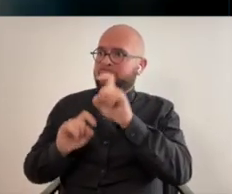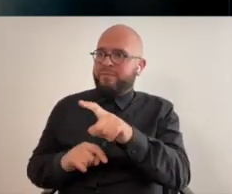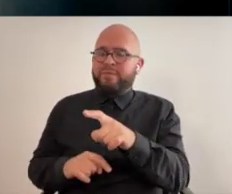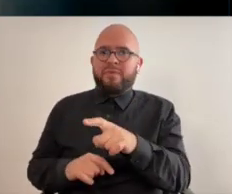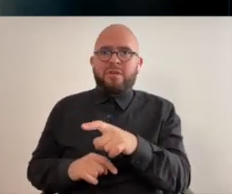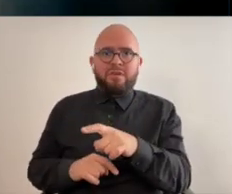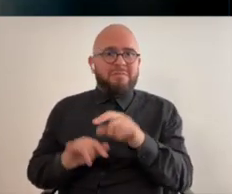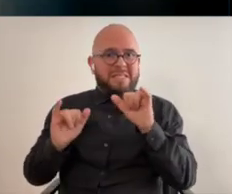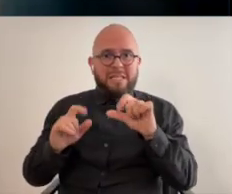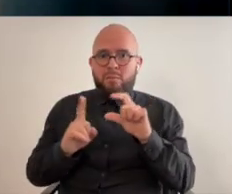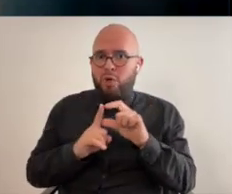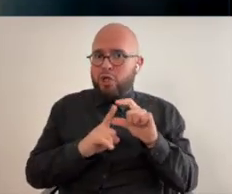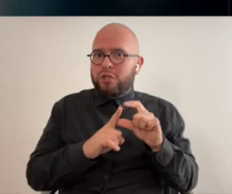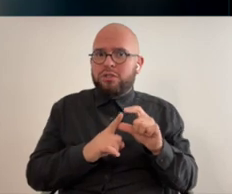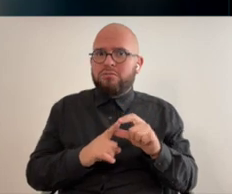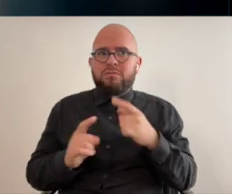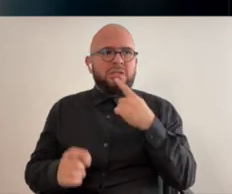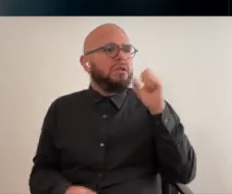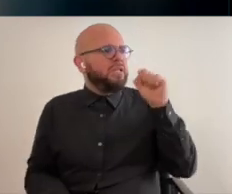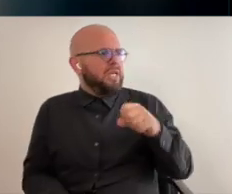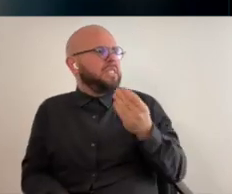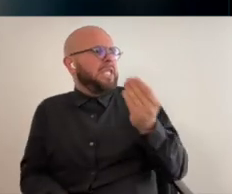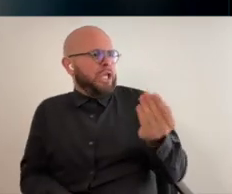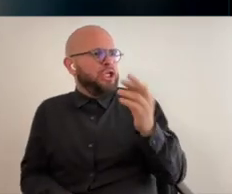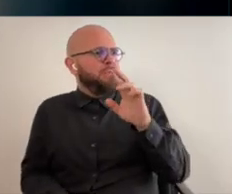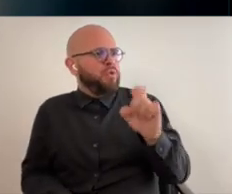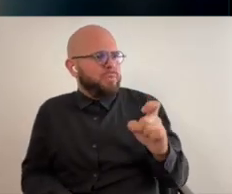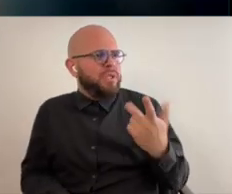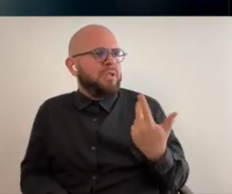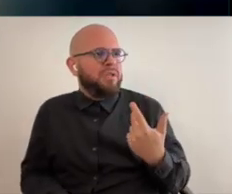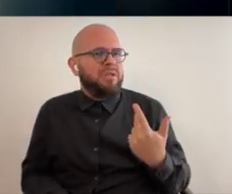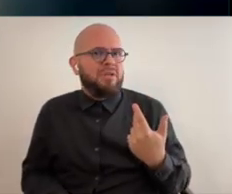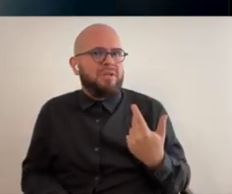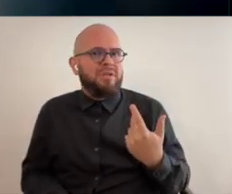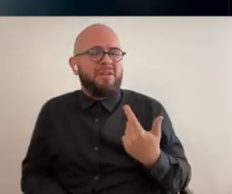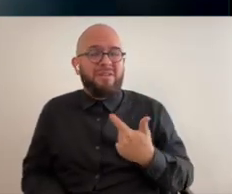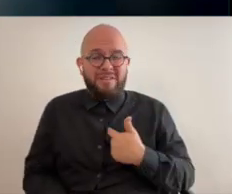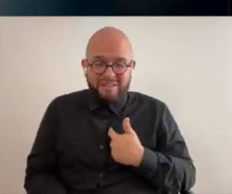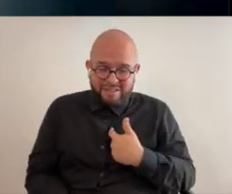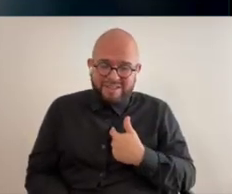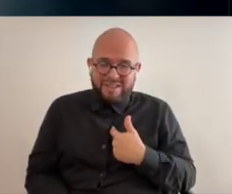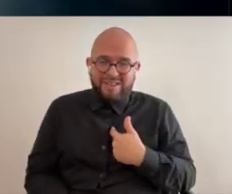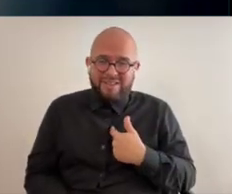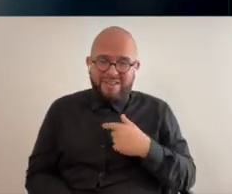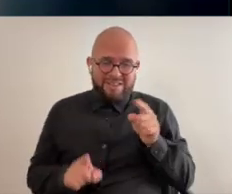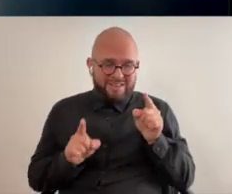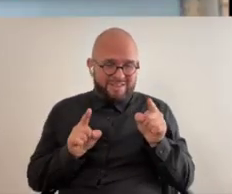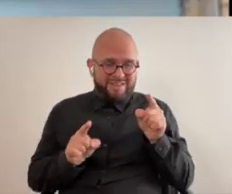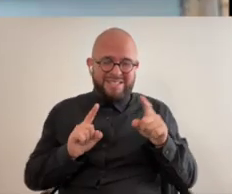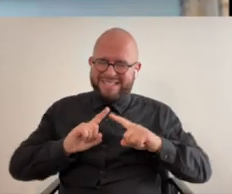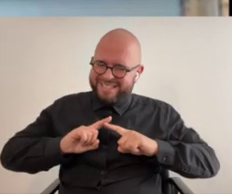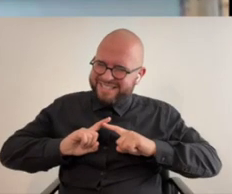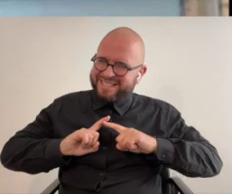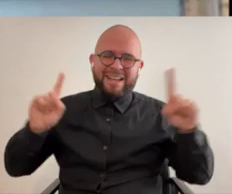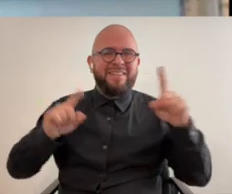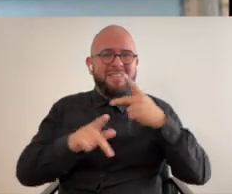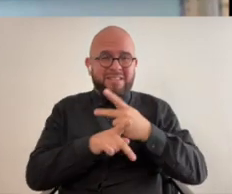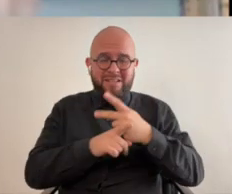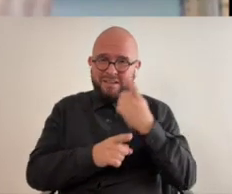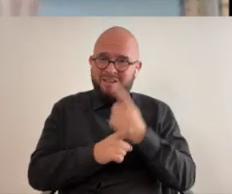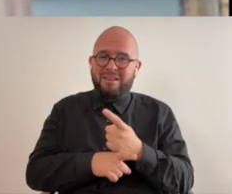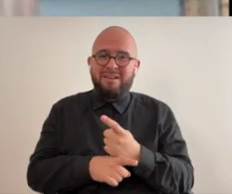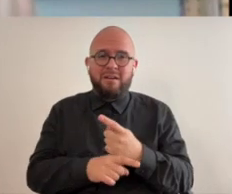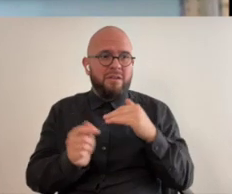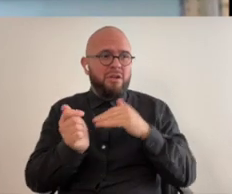a man asked the same question on my behalf same words the answer is yes and here's your prescription and that's a huge